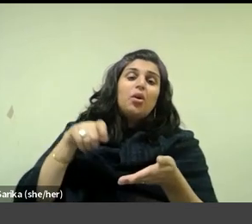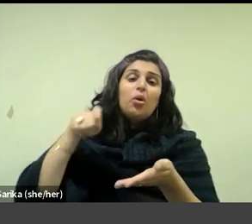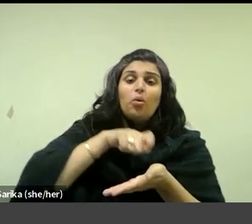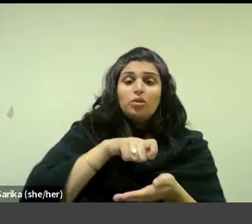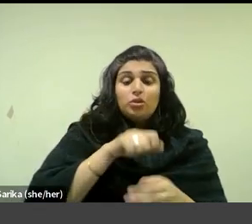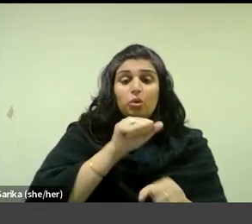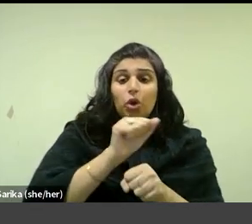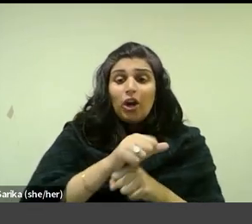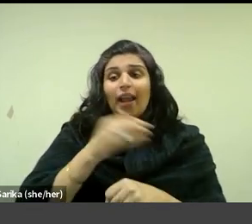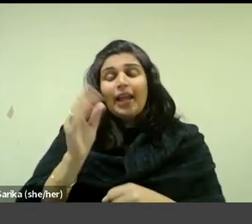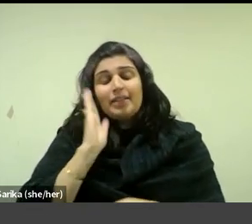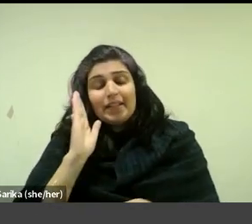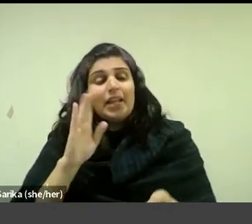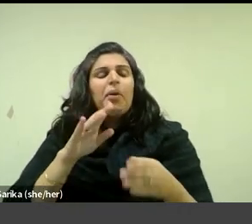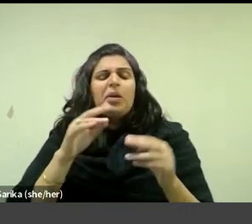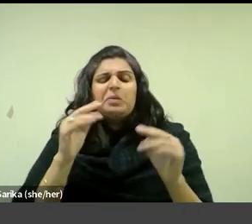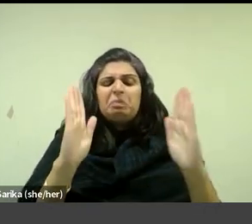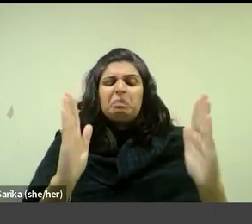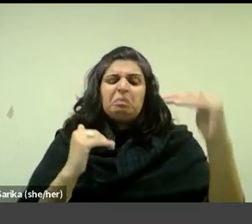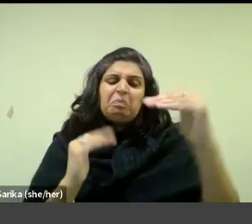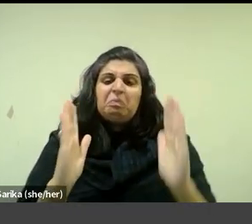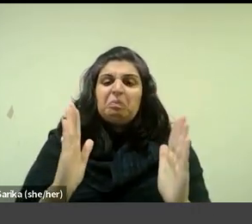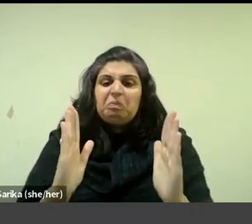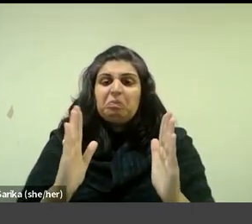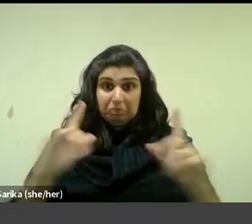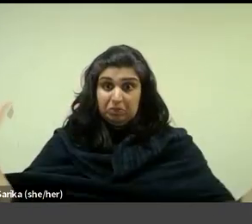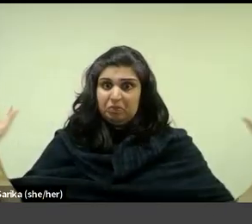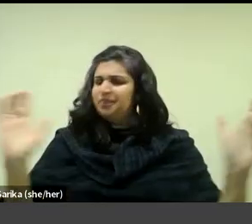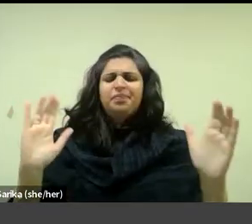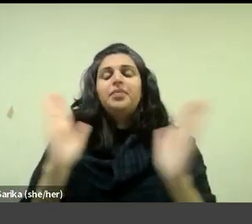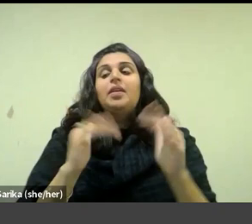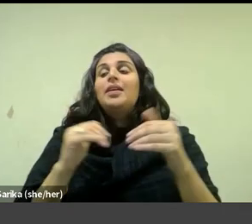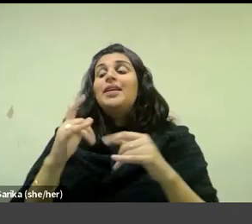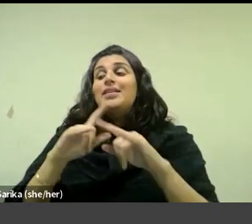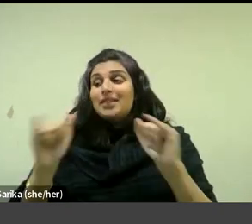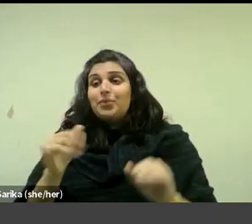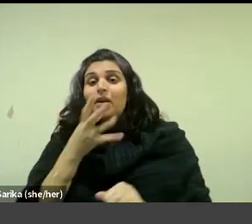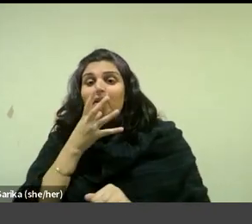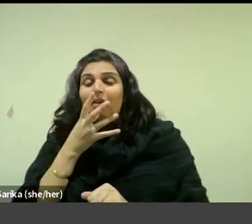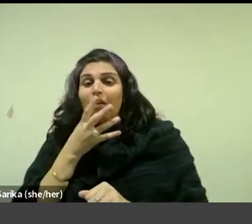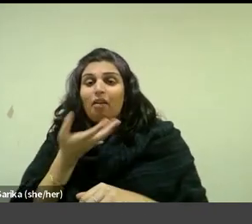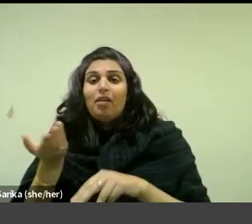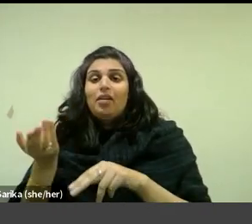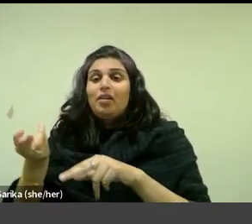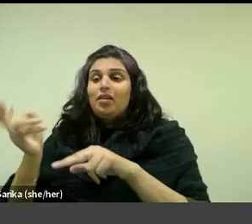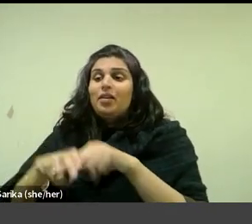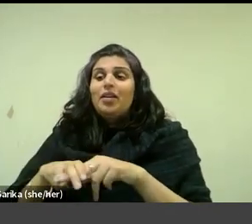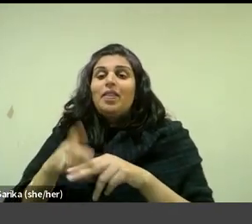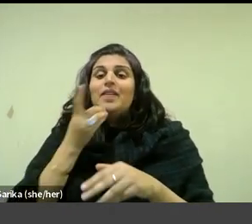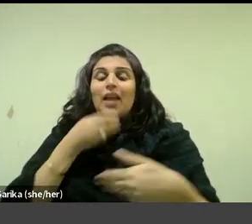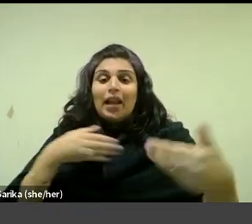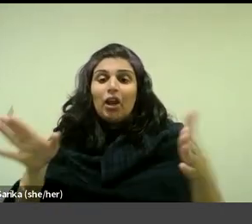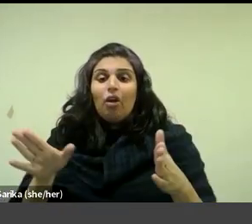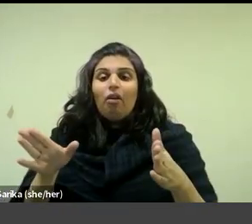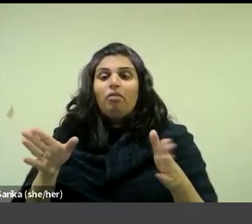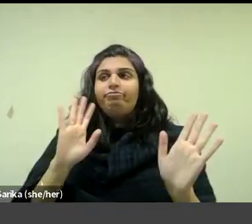paintings. Similarly, Madame Vuillard fashioned spaces, usually centred on the dining room, in which to